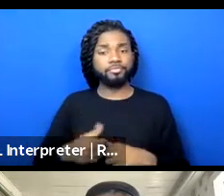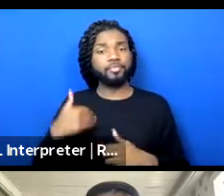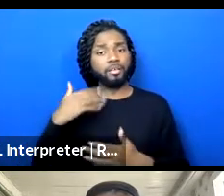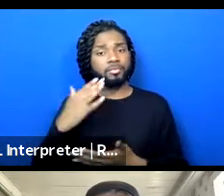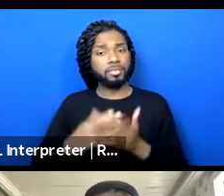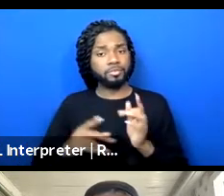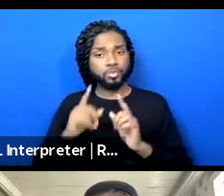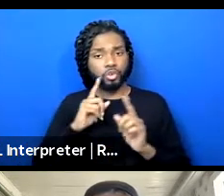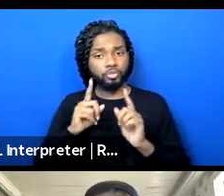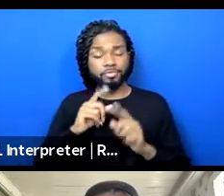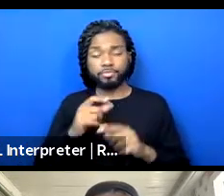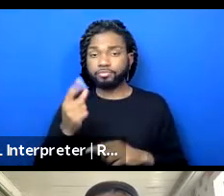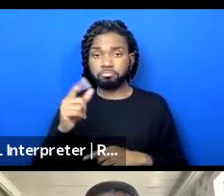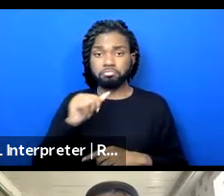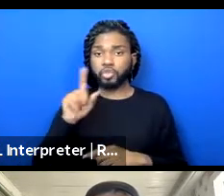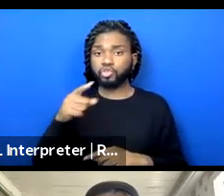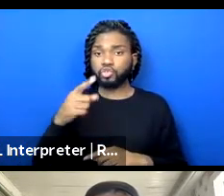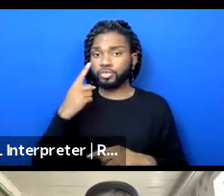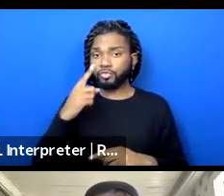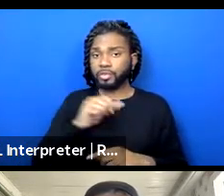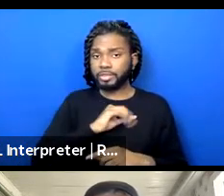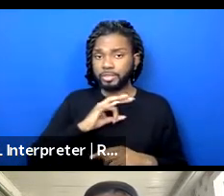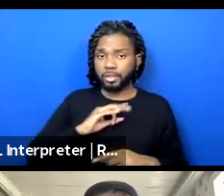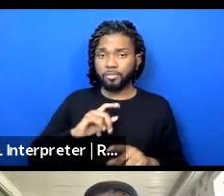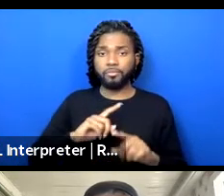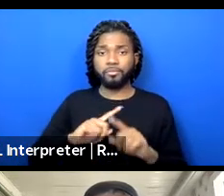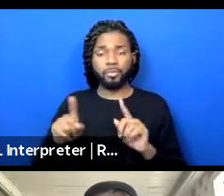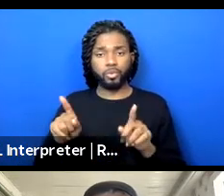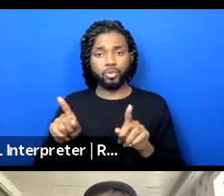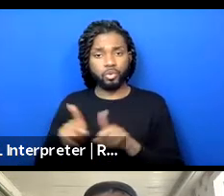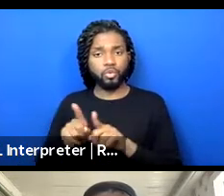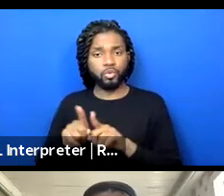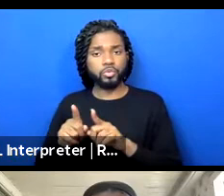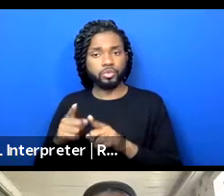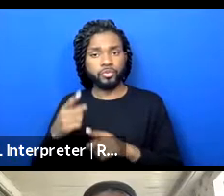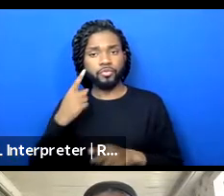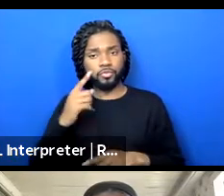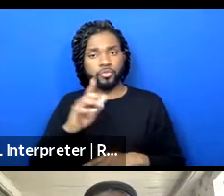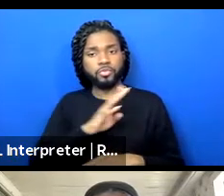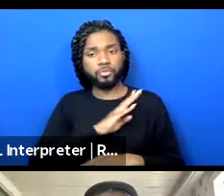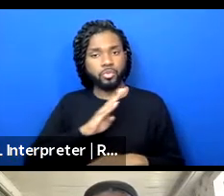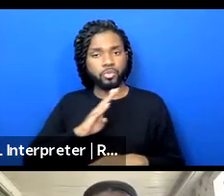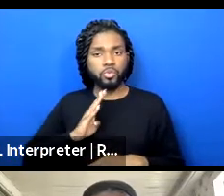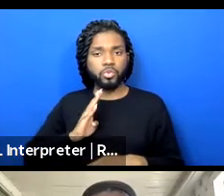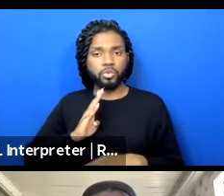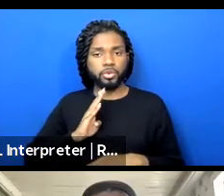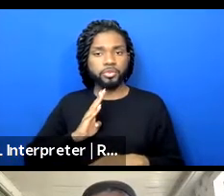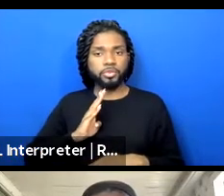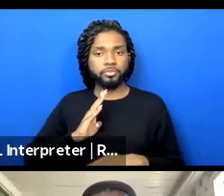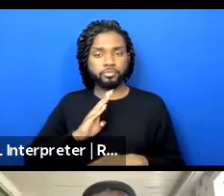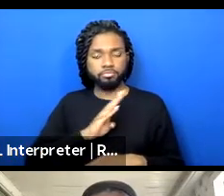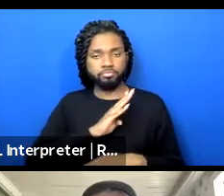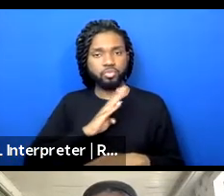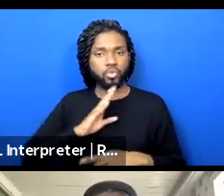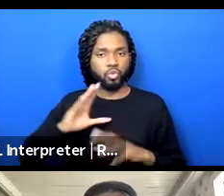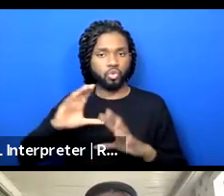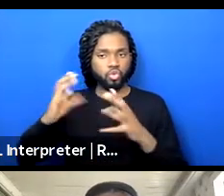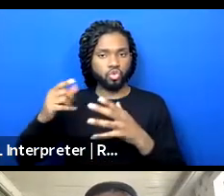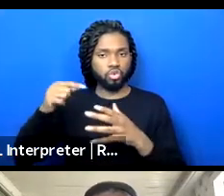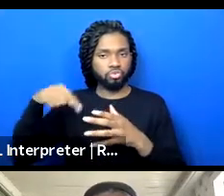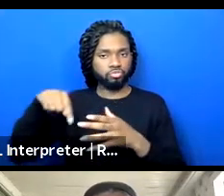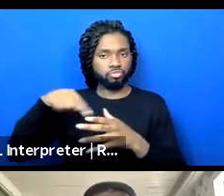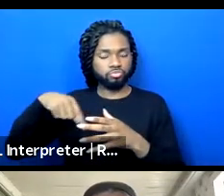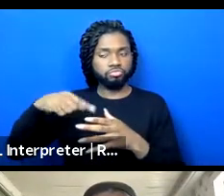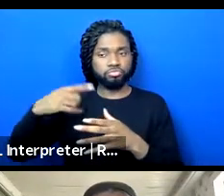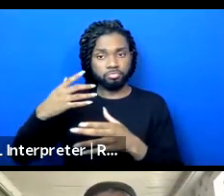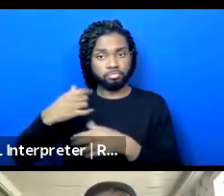also, not, not just in terms of staff, but also in board, uh, in board, uh, makeups and, uh, and